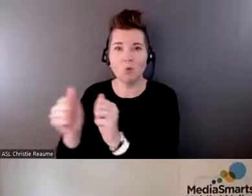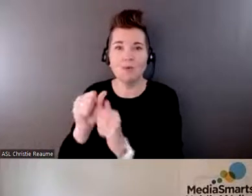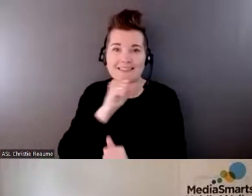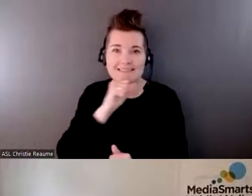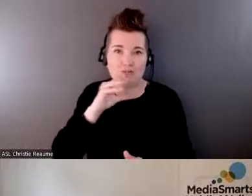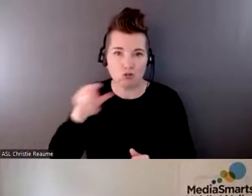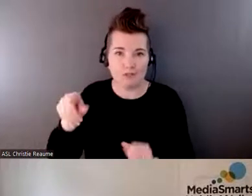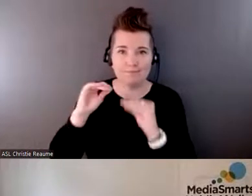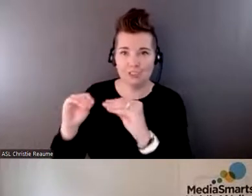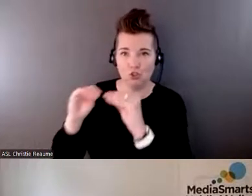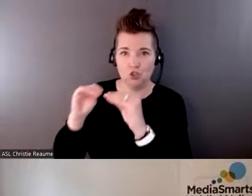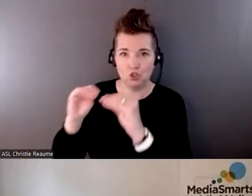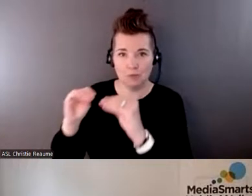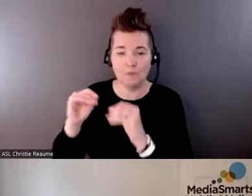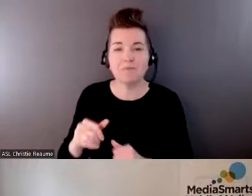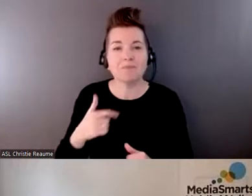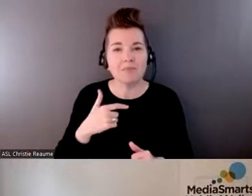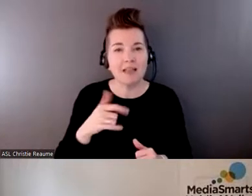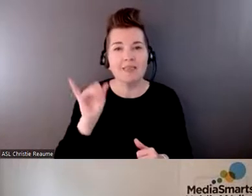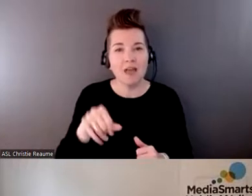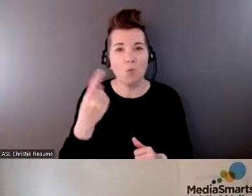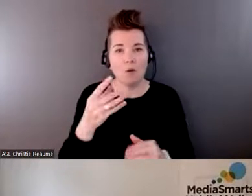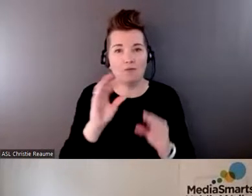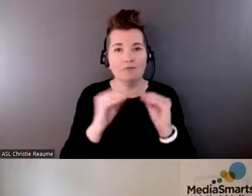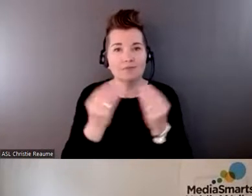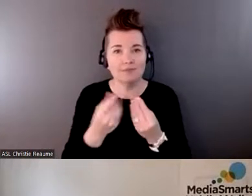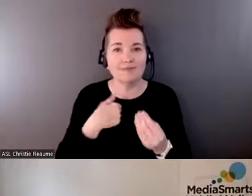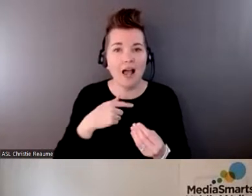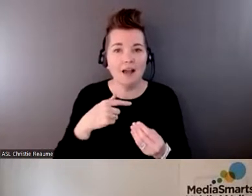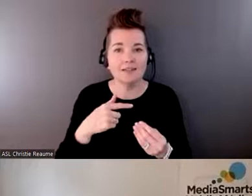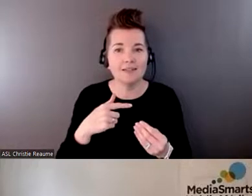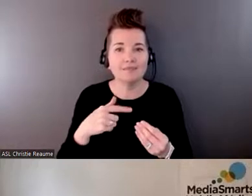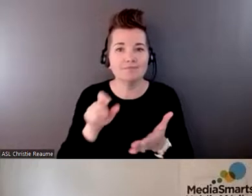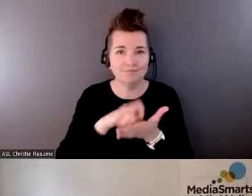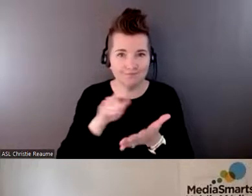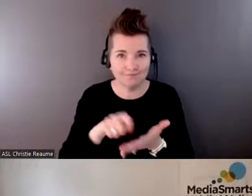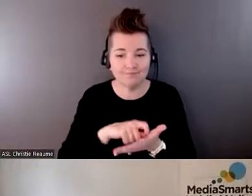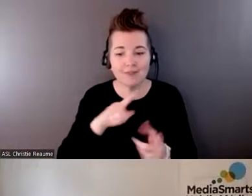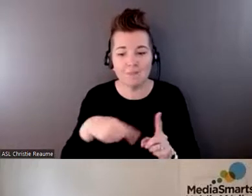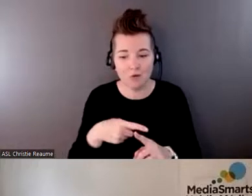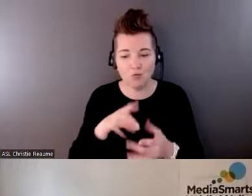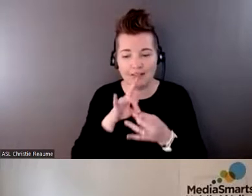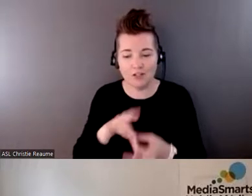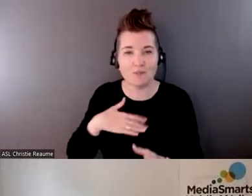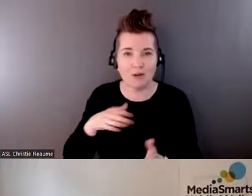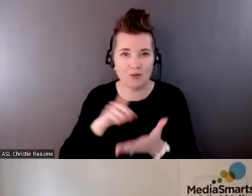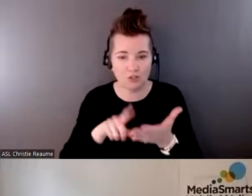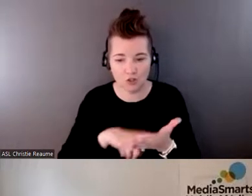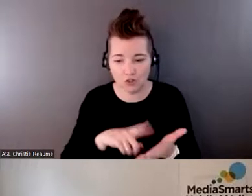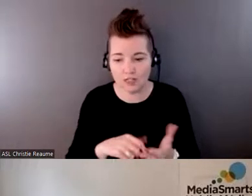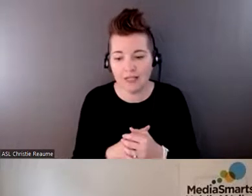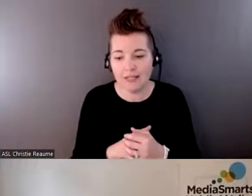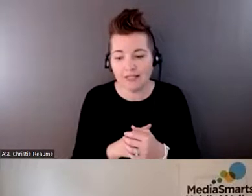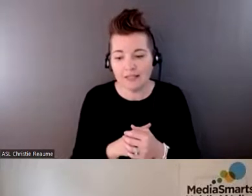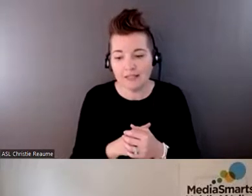It is one of the organizations that I spoke to in my research. So you can sort of read more about that in the document that was shared in the chat.